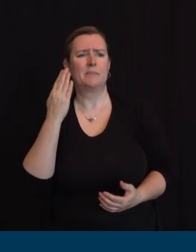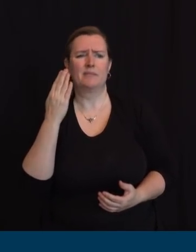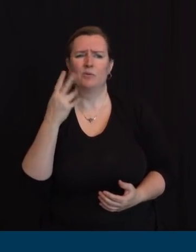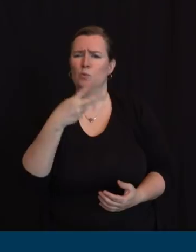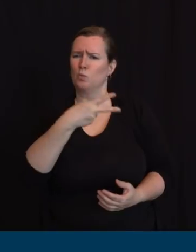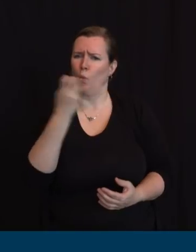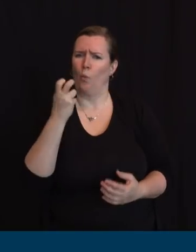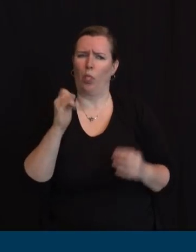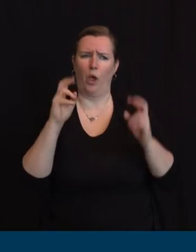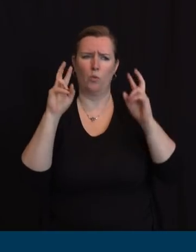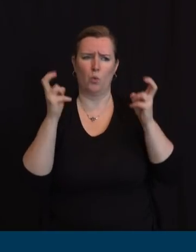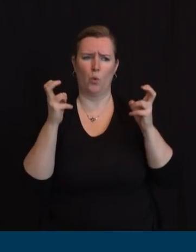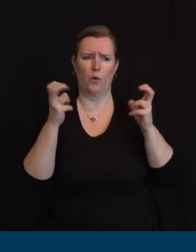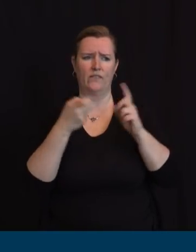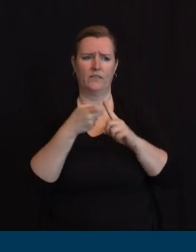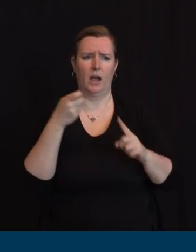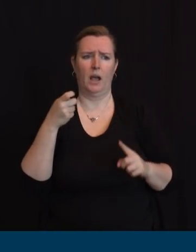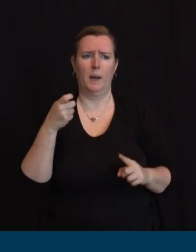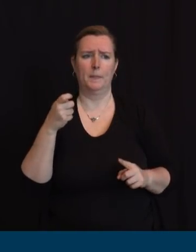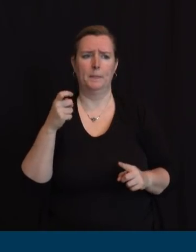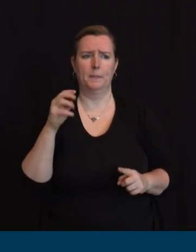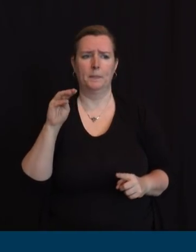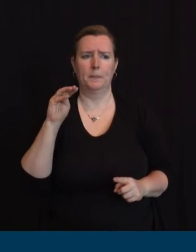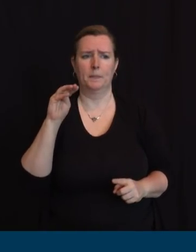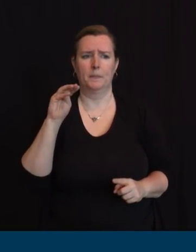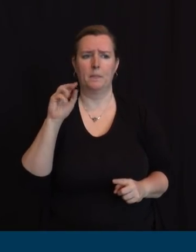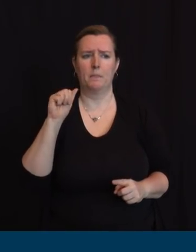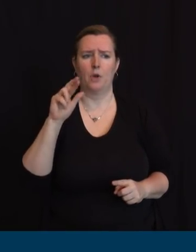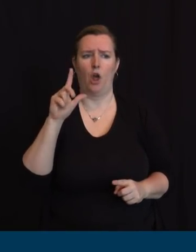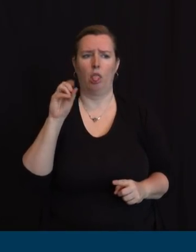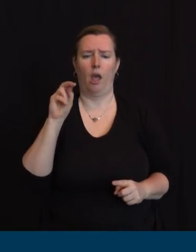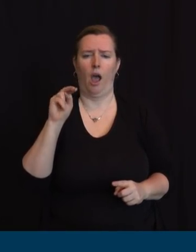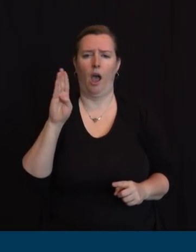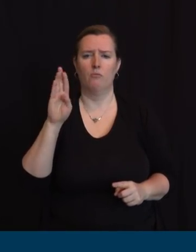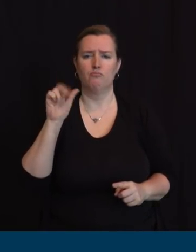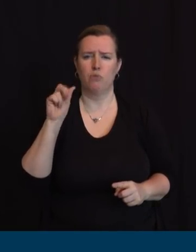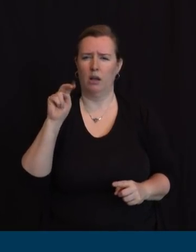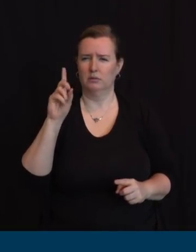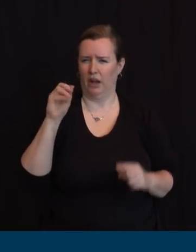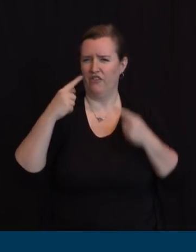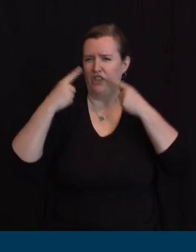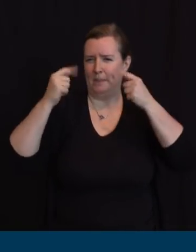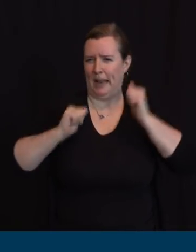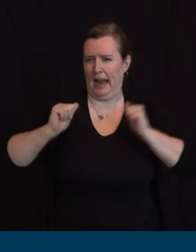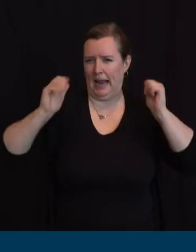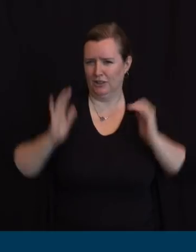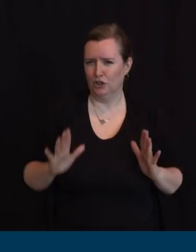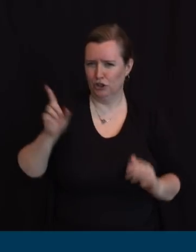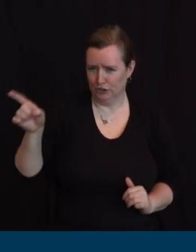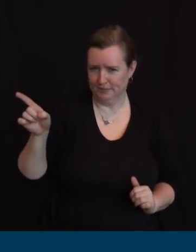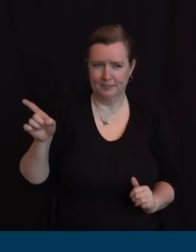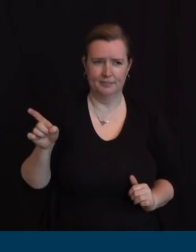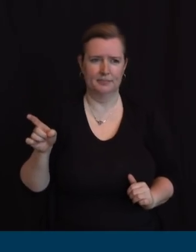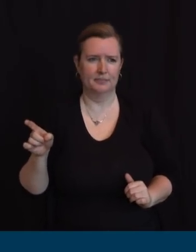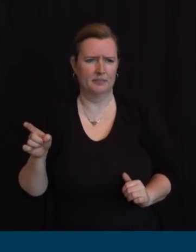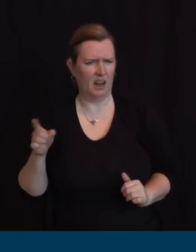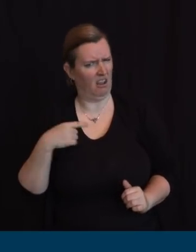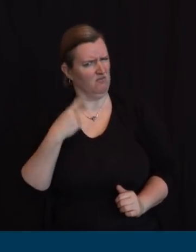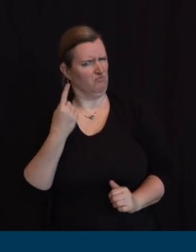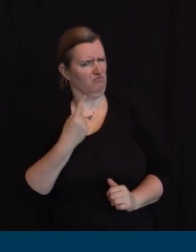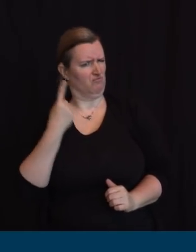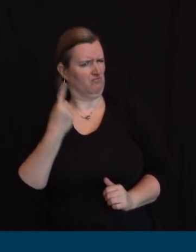Listen, this is an and both. And I think I said this yesterday, and I mean this sincerely. I said this to the vice president today.